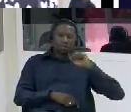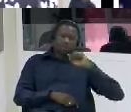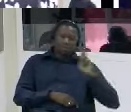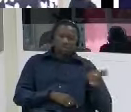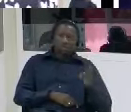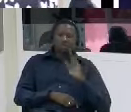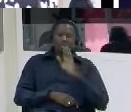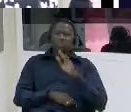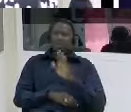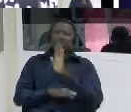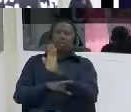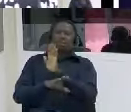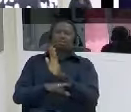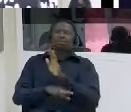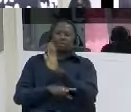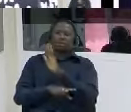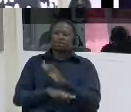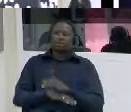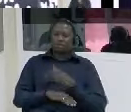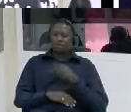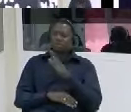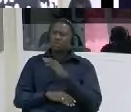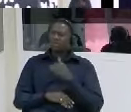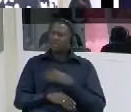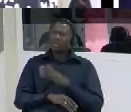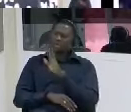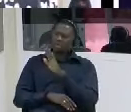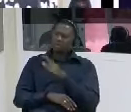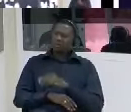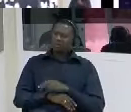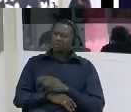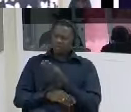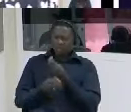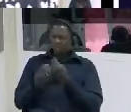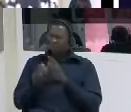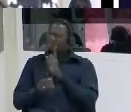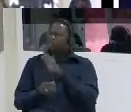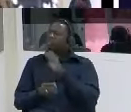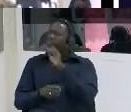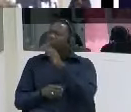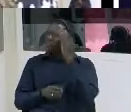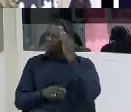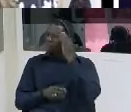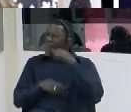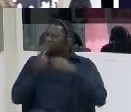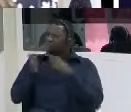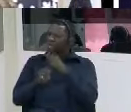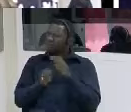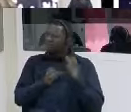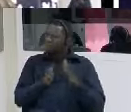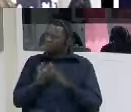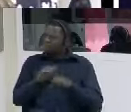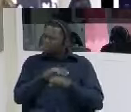then it's a hundred will come tell me what do you know about this then i will not respond to him